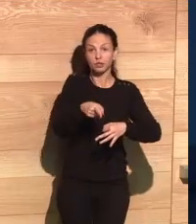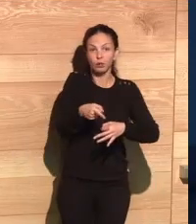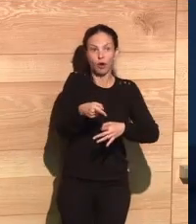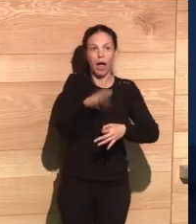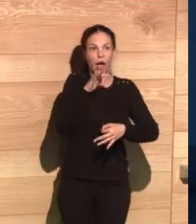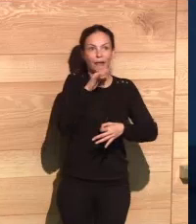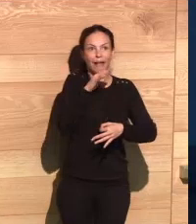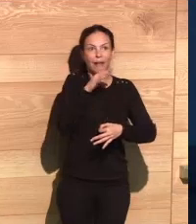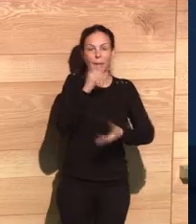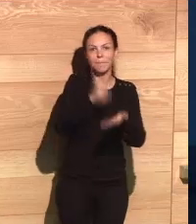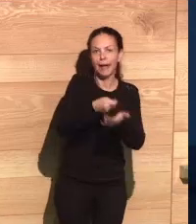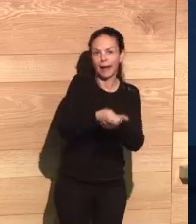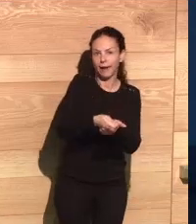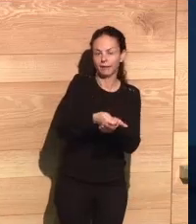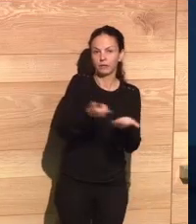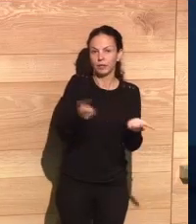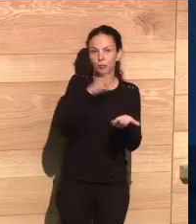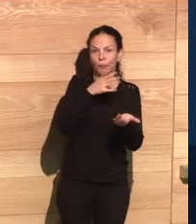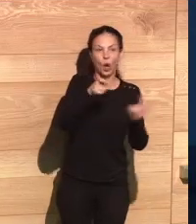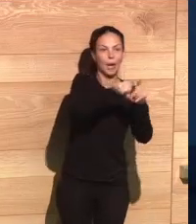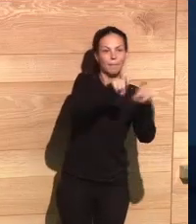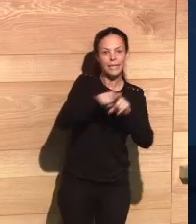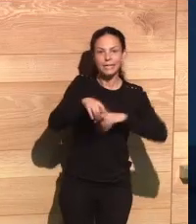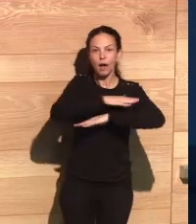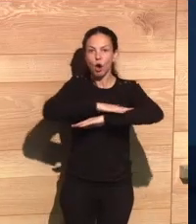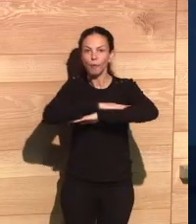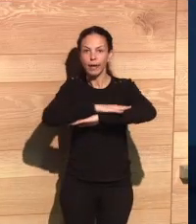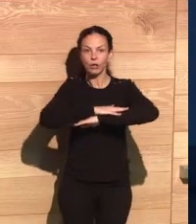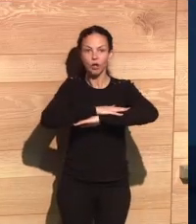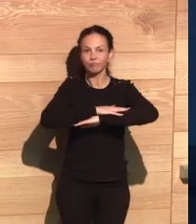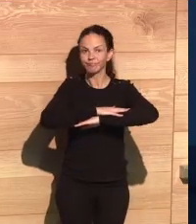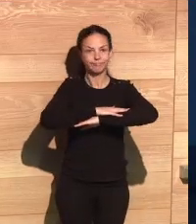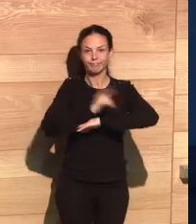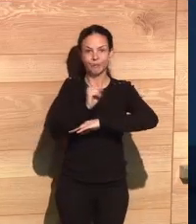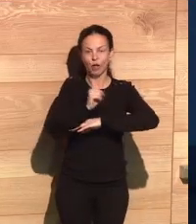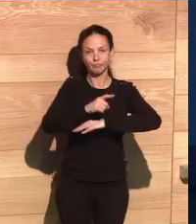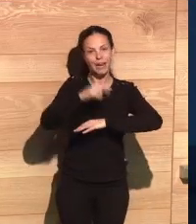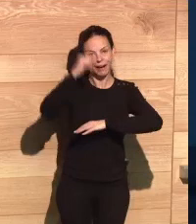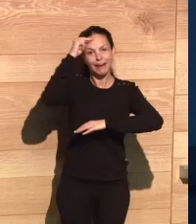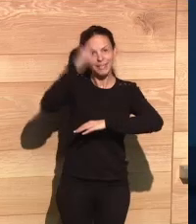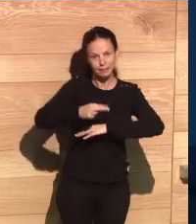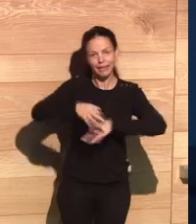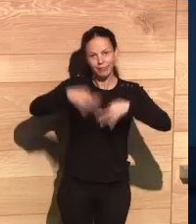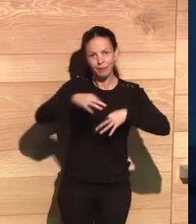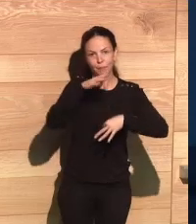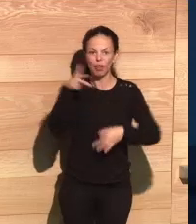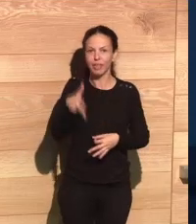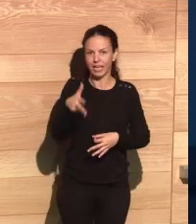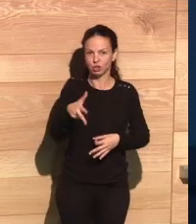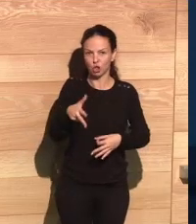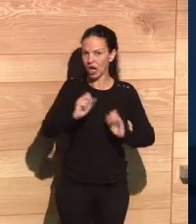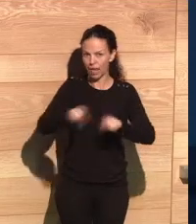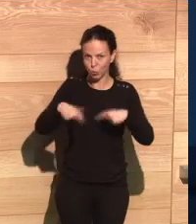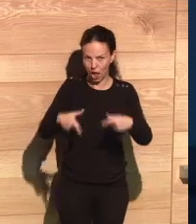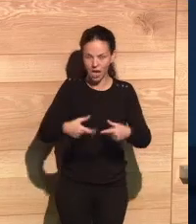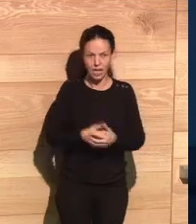it should not be on the citizens to pay for this, and companies and governments